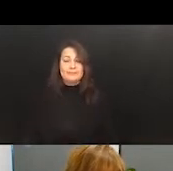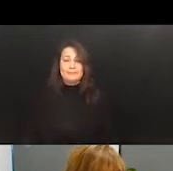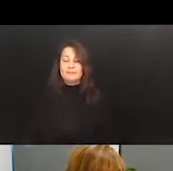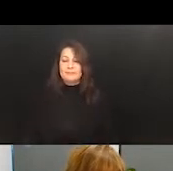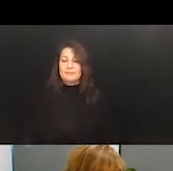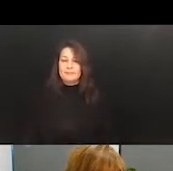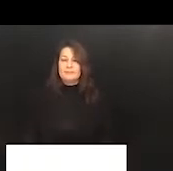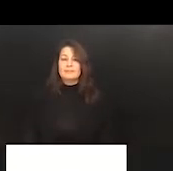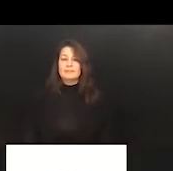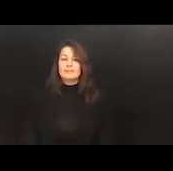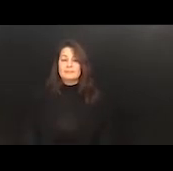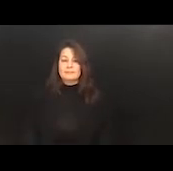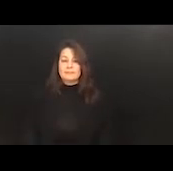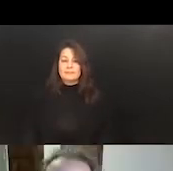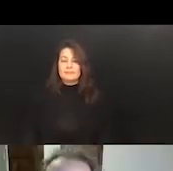All right.